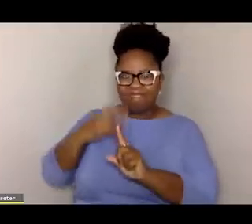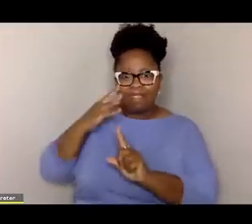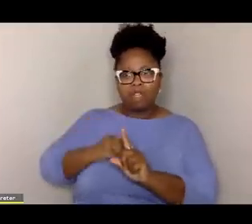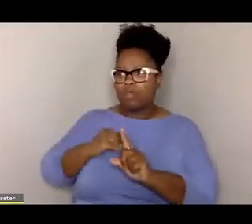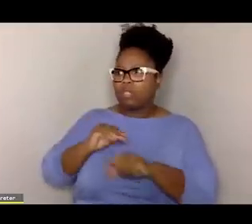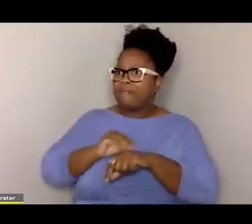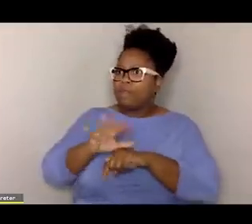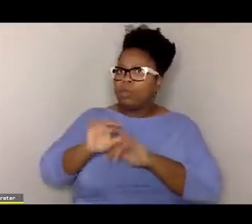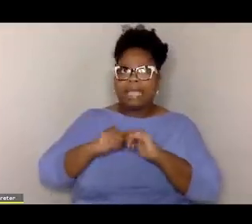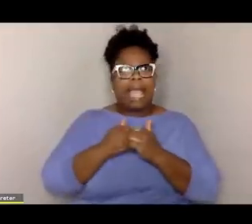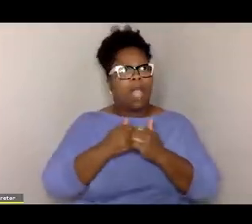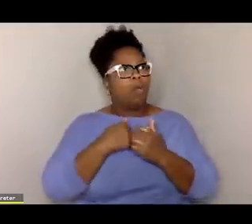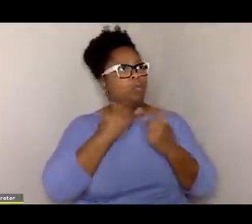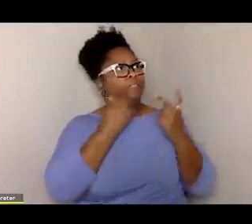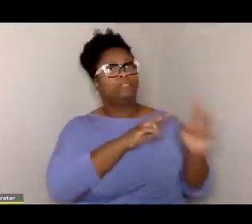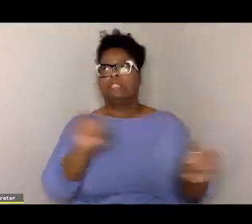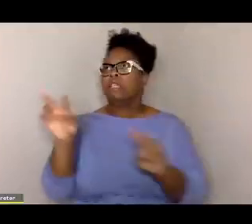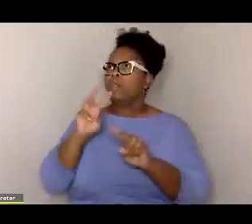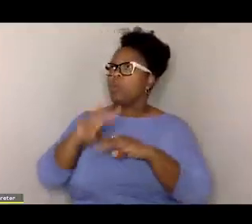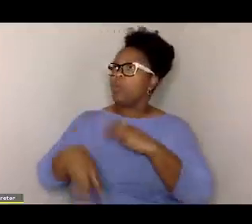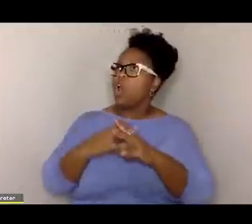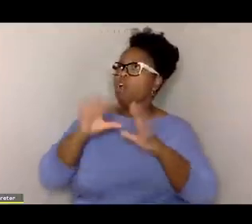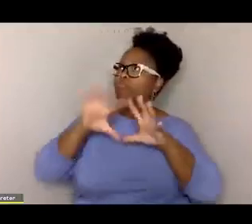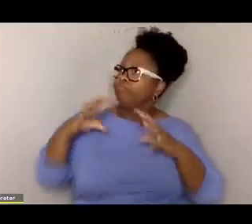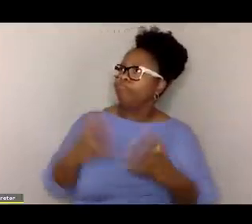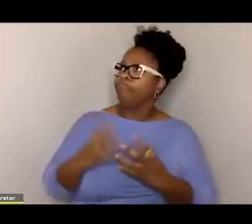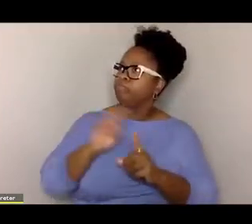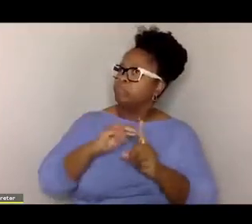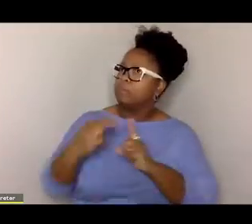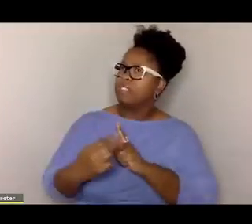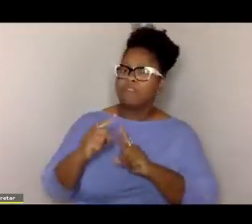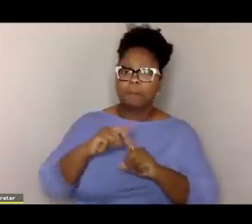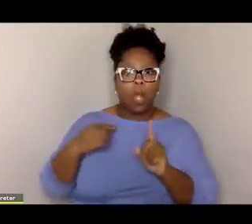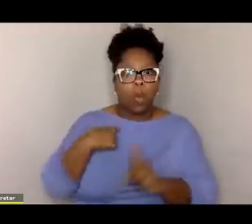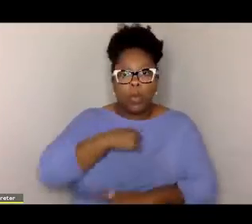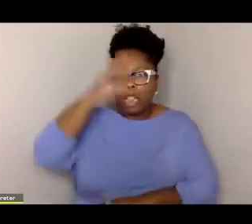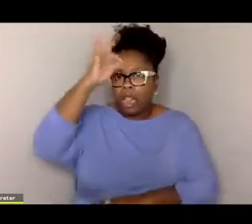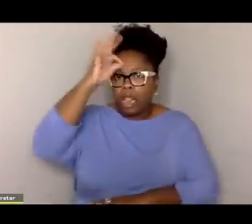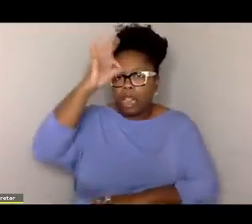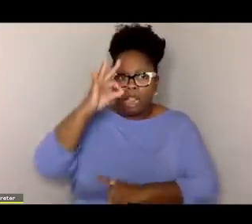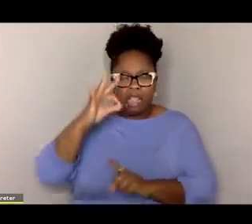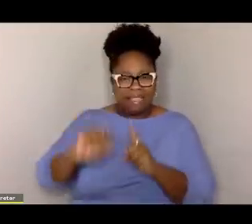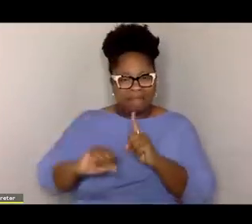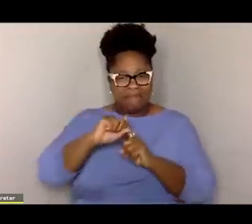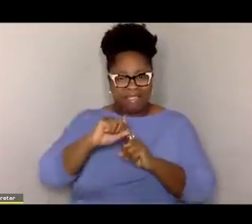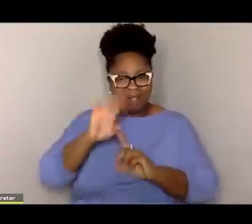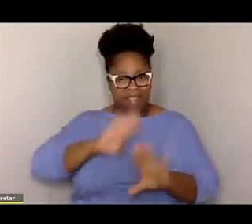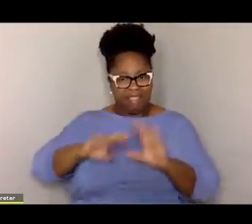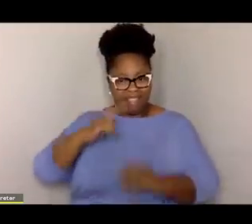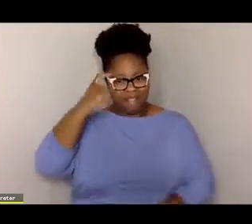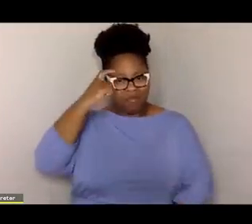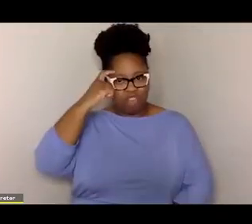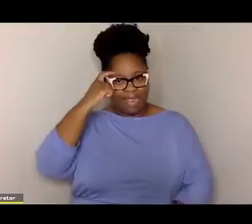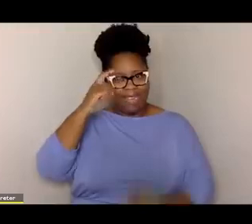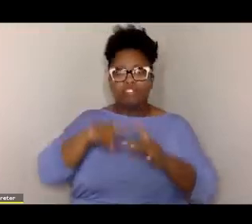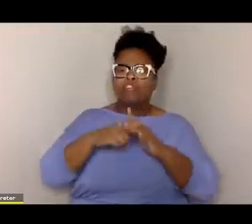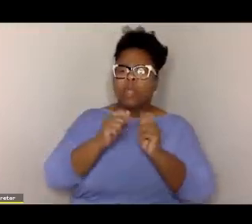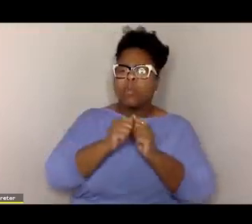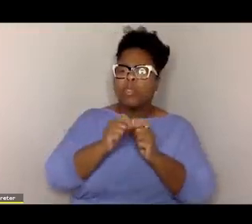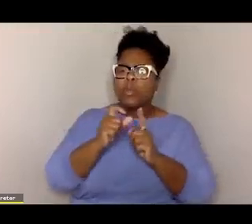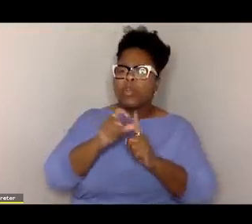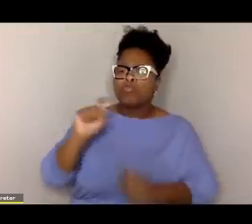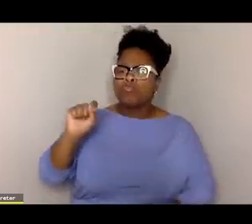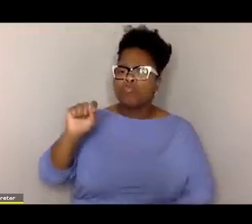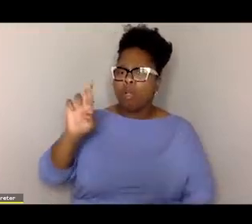influence the way we see the world. We did not know that it changes or has the impact on your brain. So let's